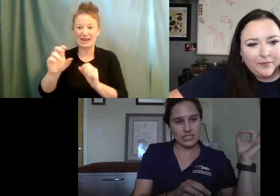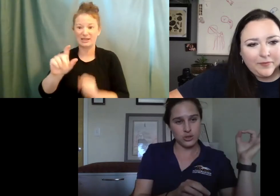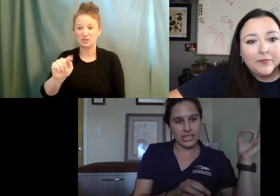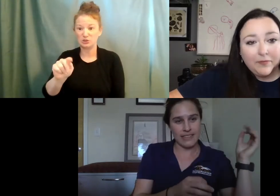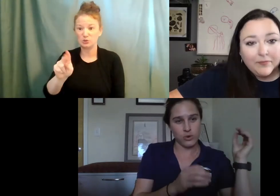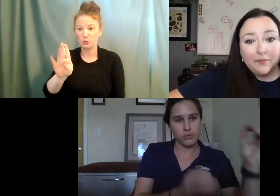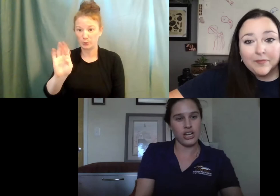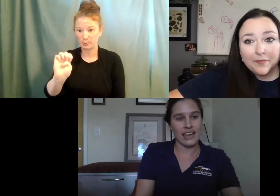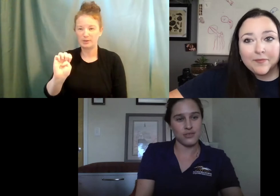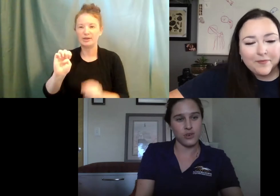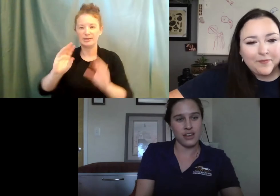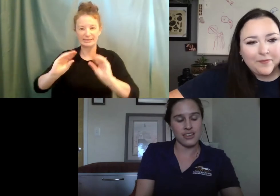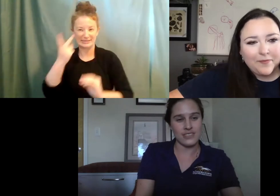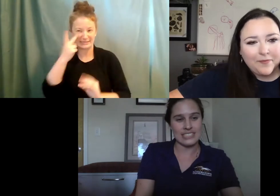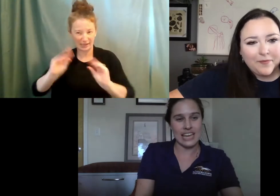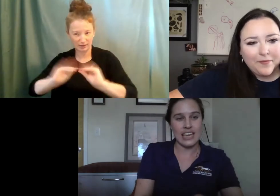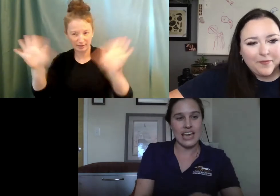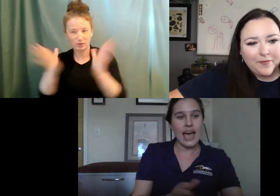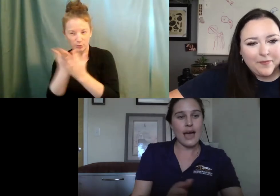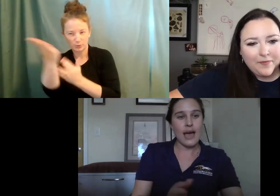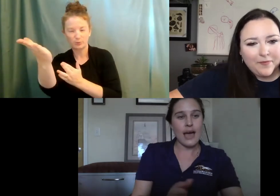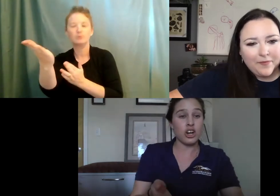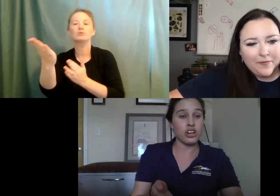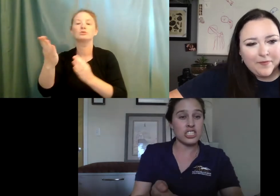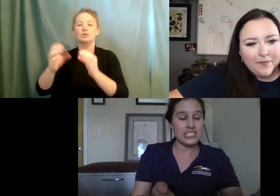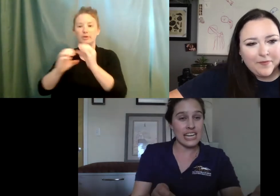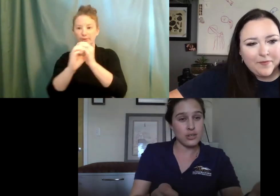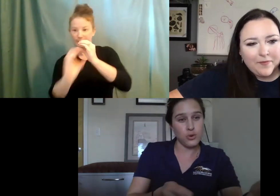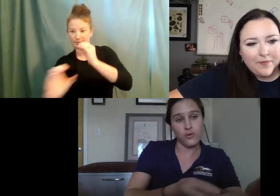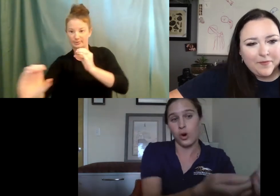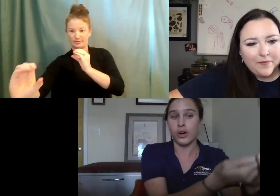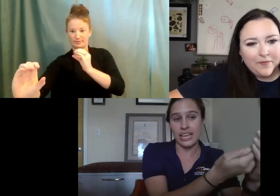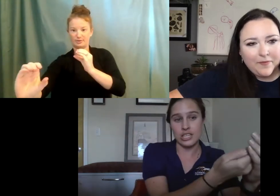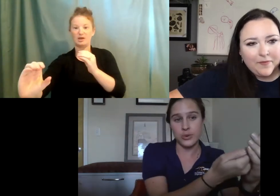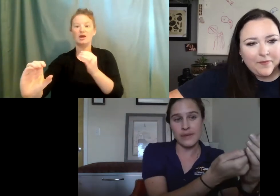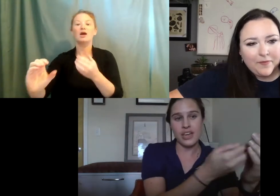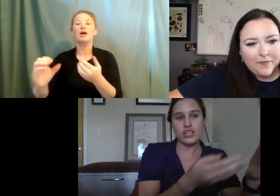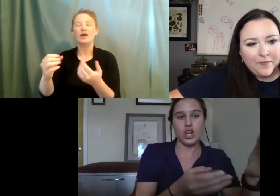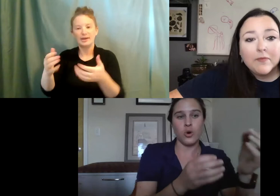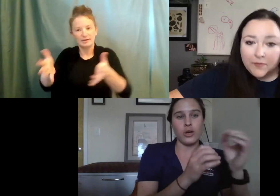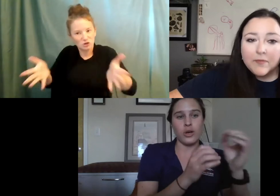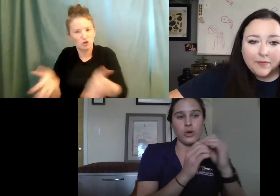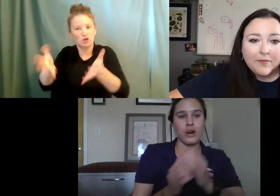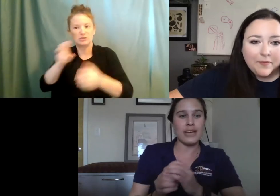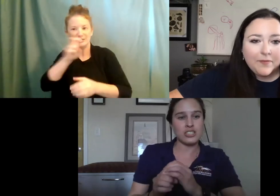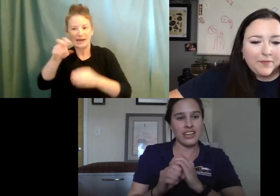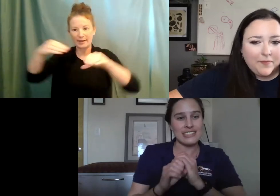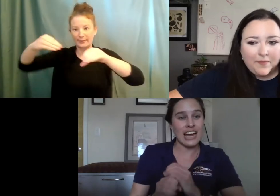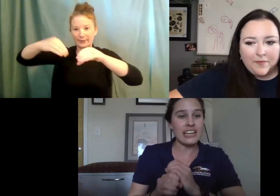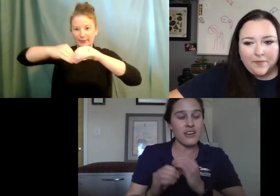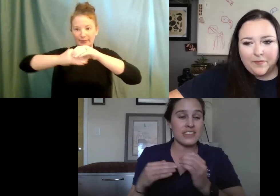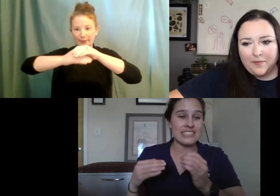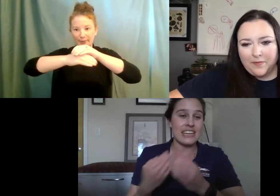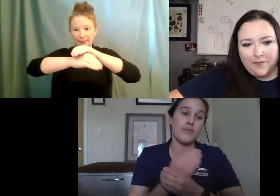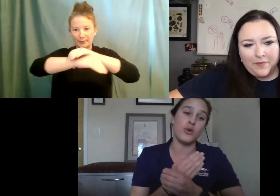plastic tubing that we'll put at the front of the snake and basically encourage the snake to move forward into it. So we want to make sure